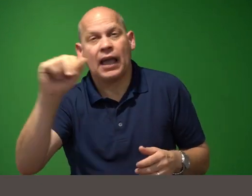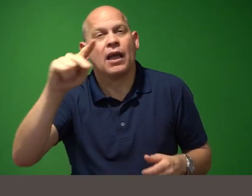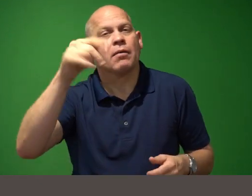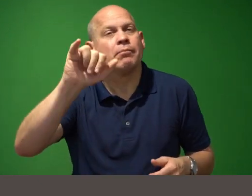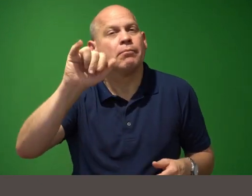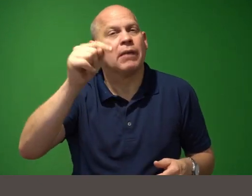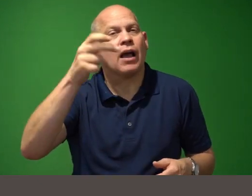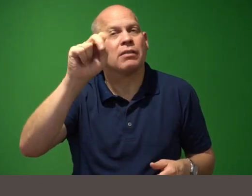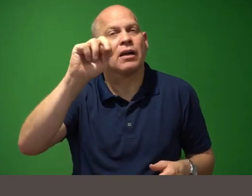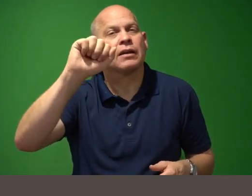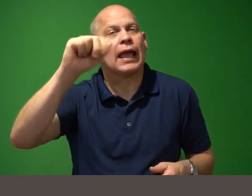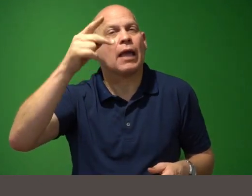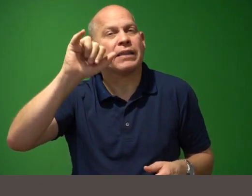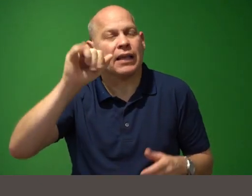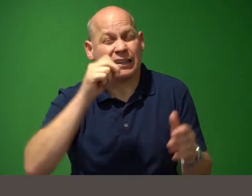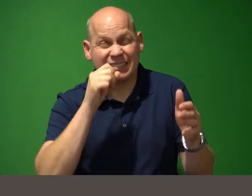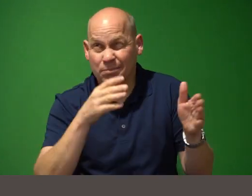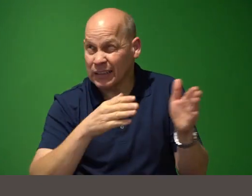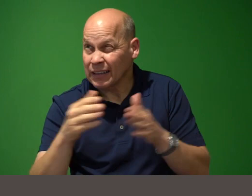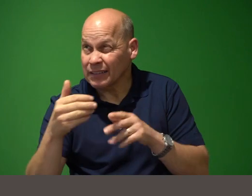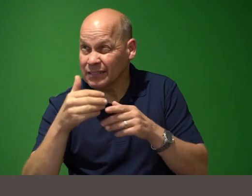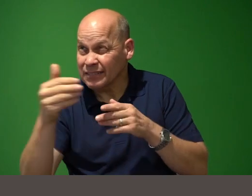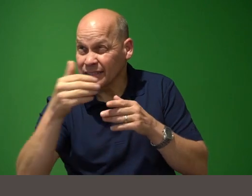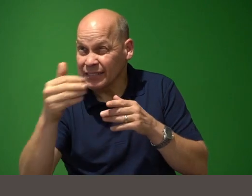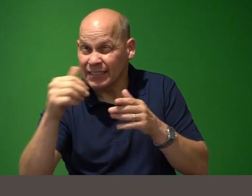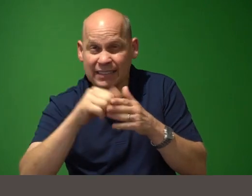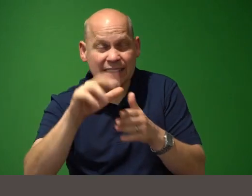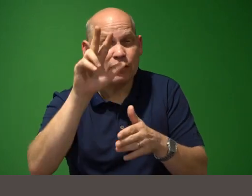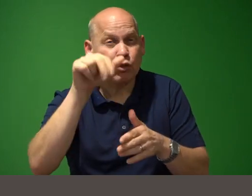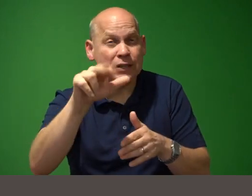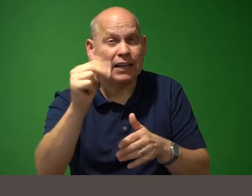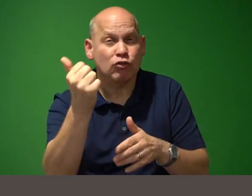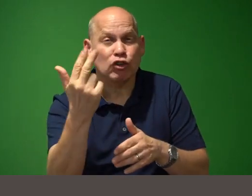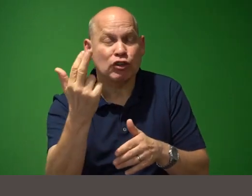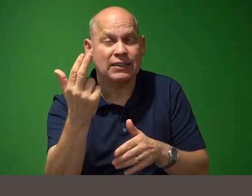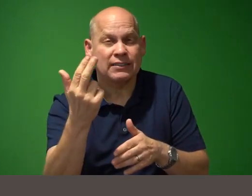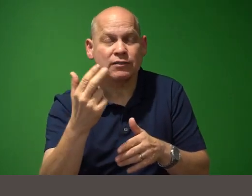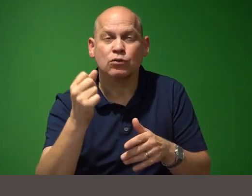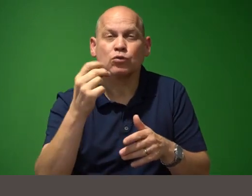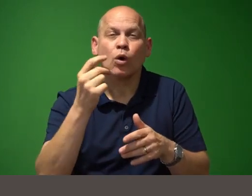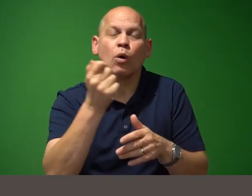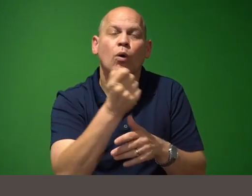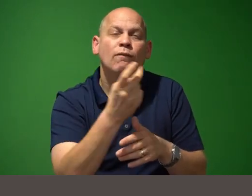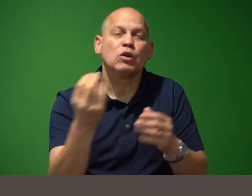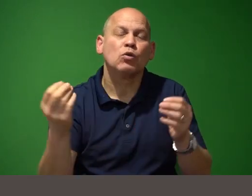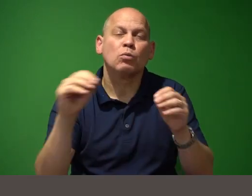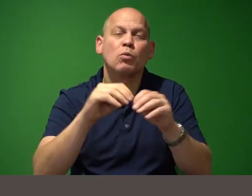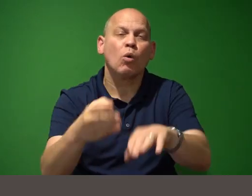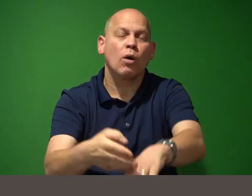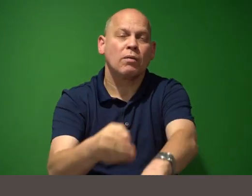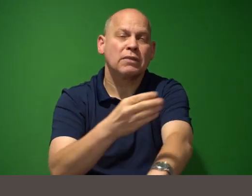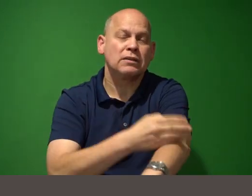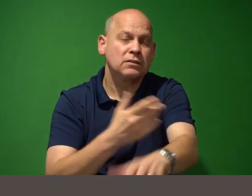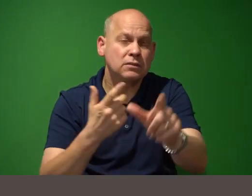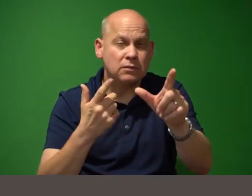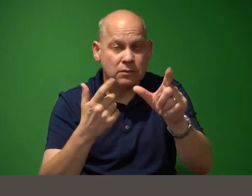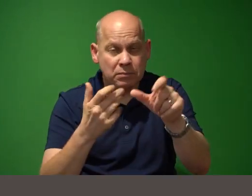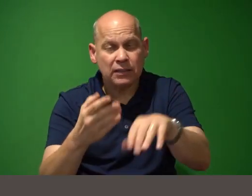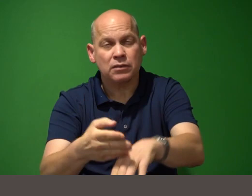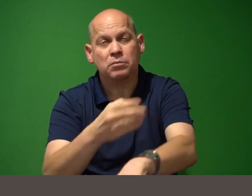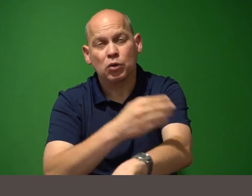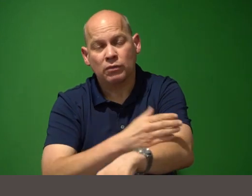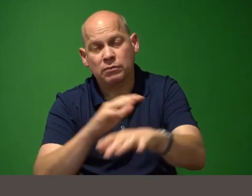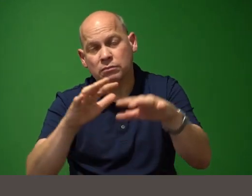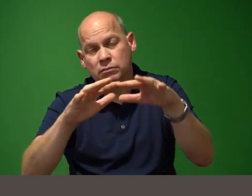in version 3.13 so a few more improvements speed improvements deprecations and so on you can find